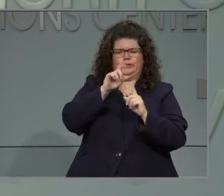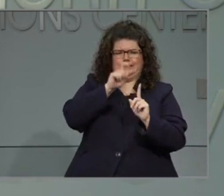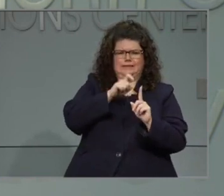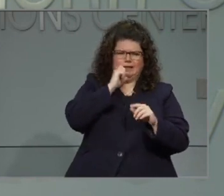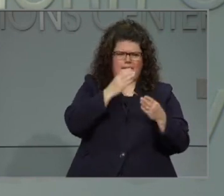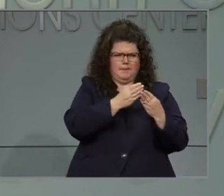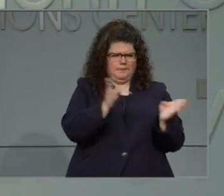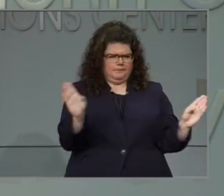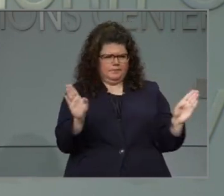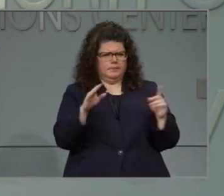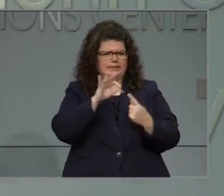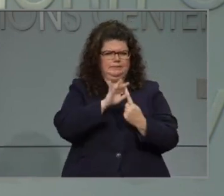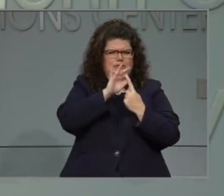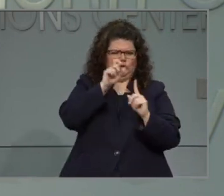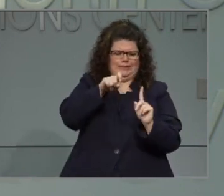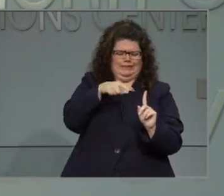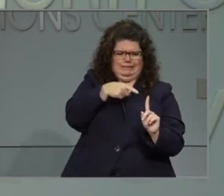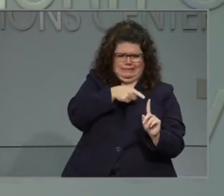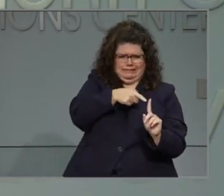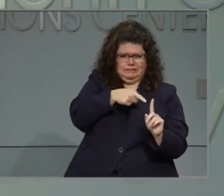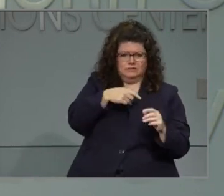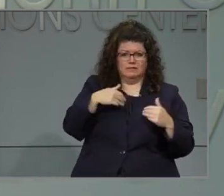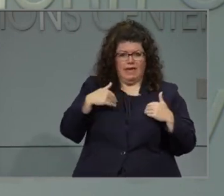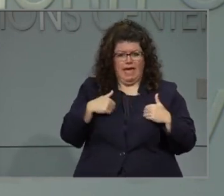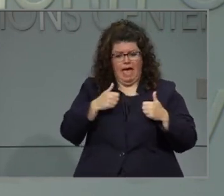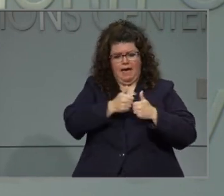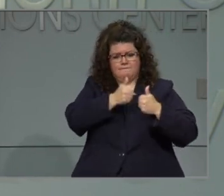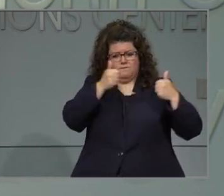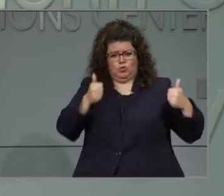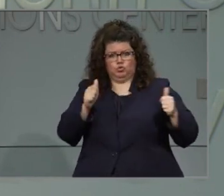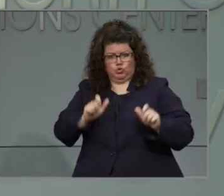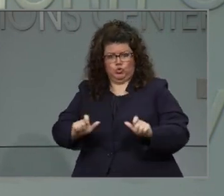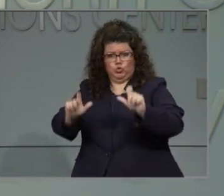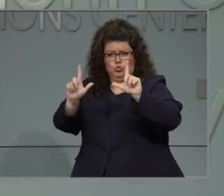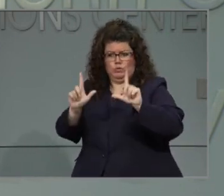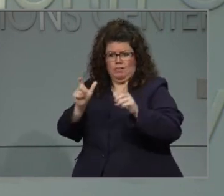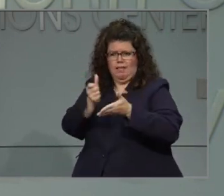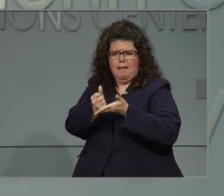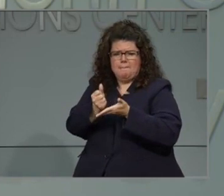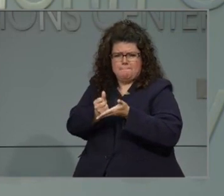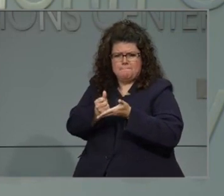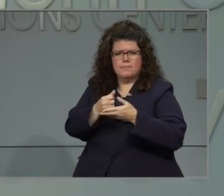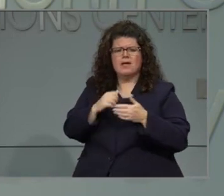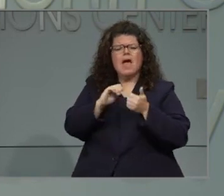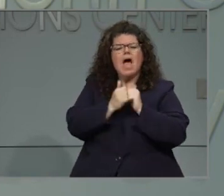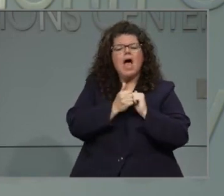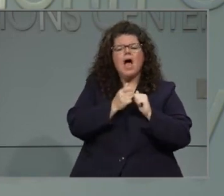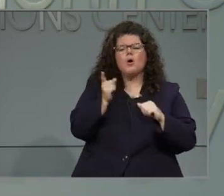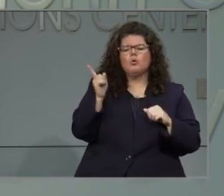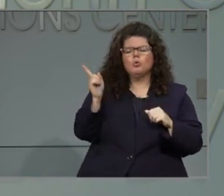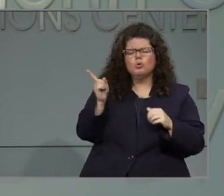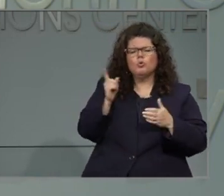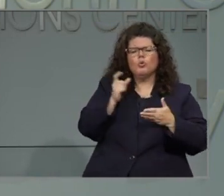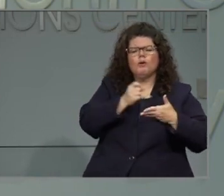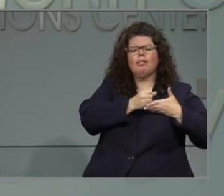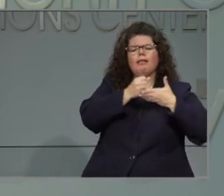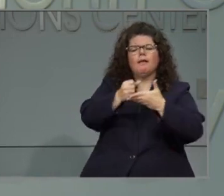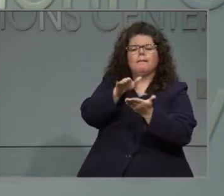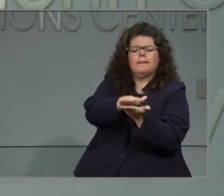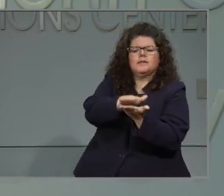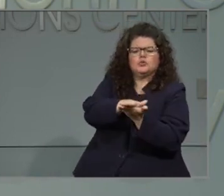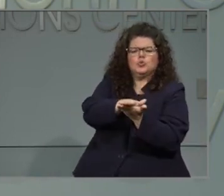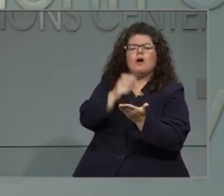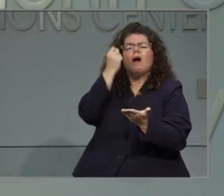getting virtual help from their school district, what can be done for them particularly? I understand that that's a